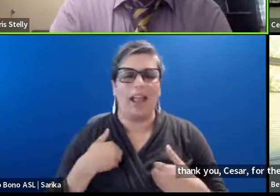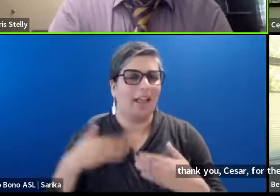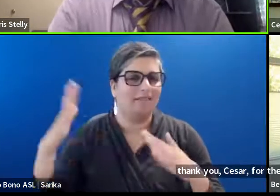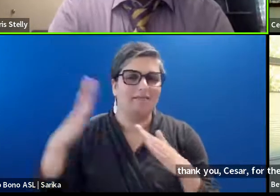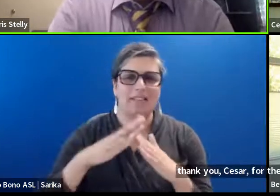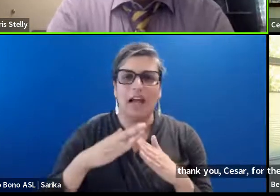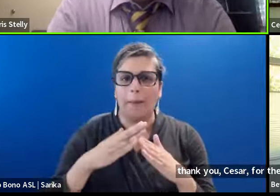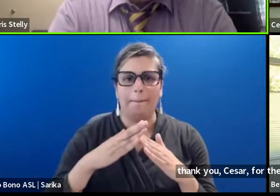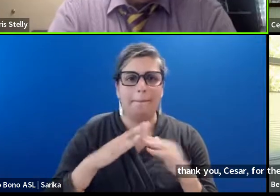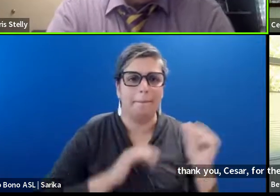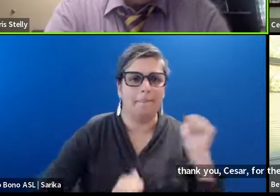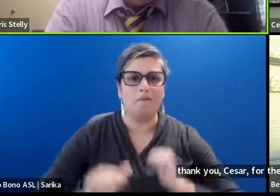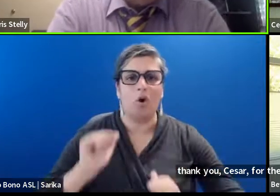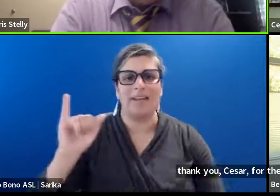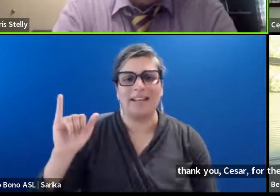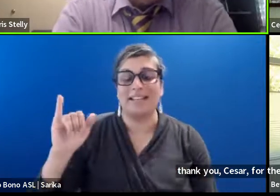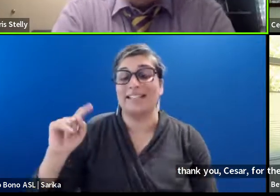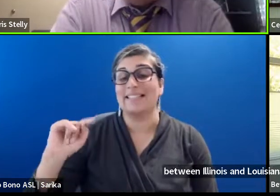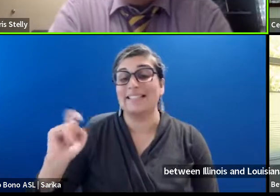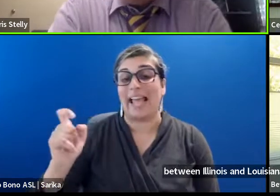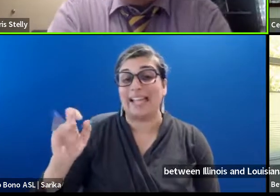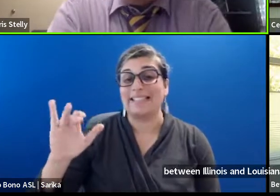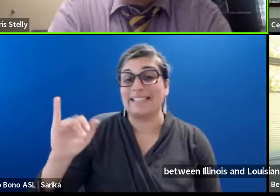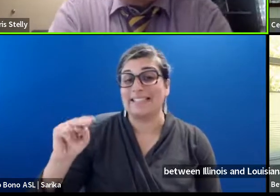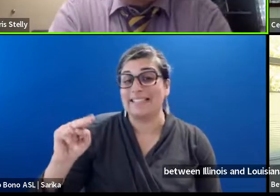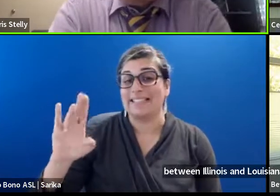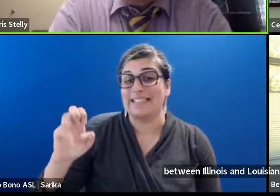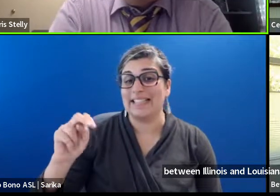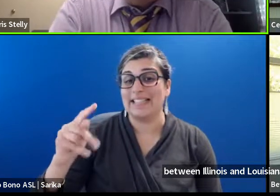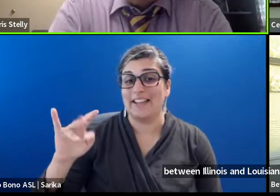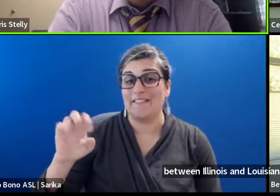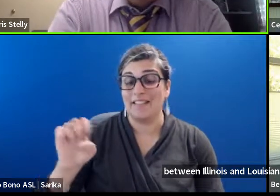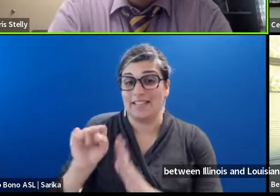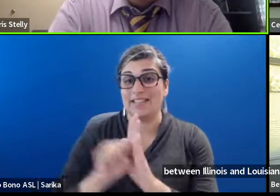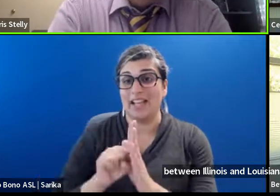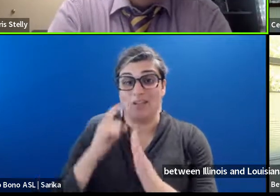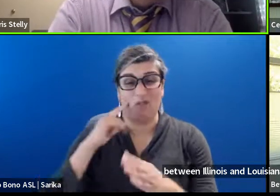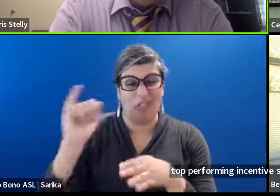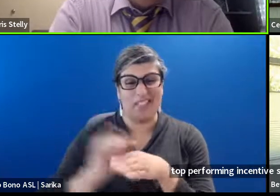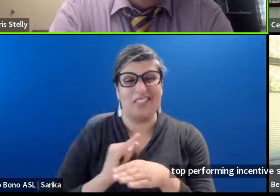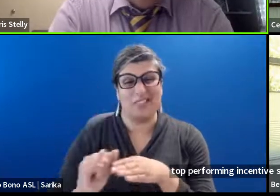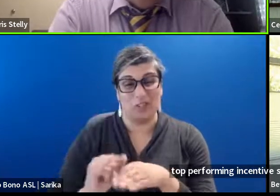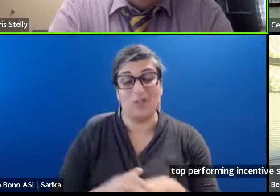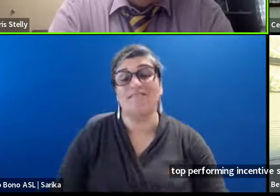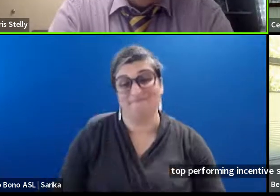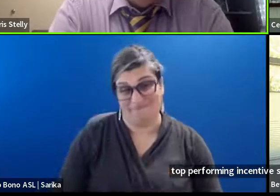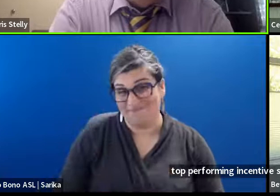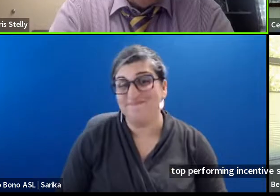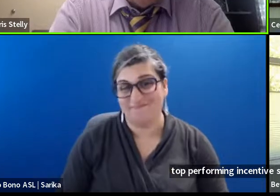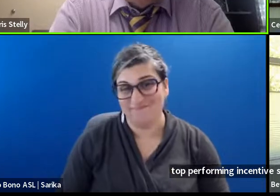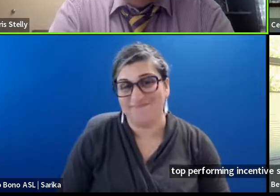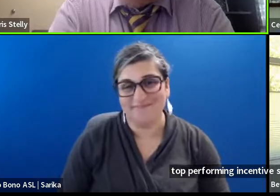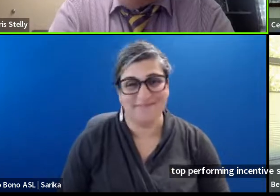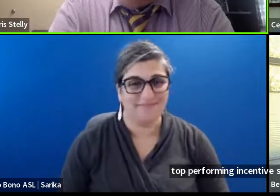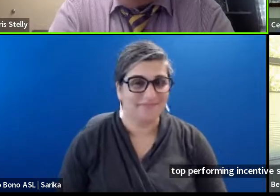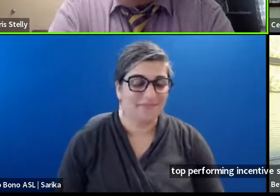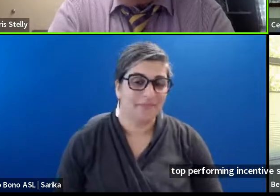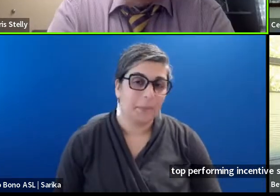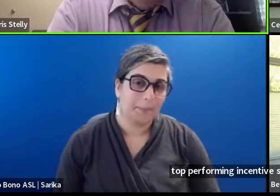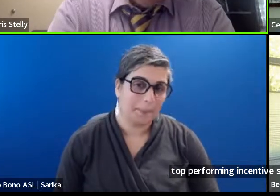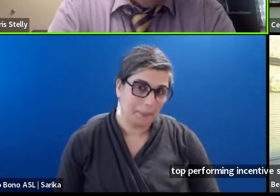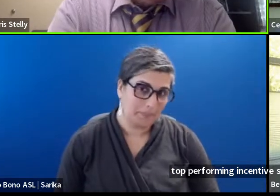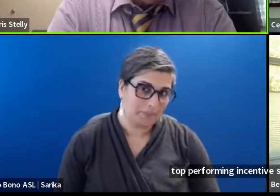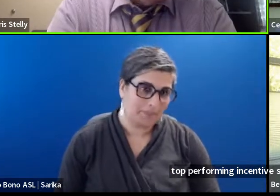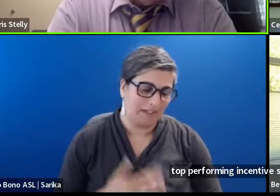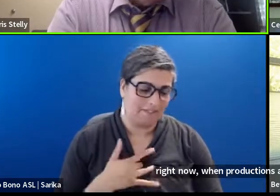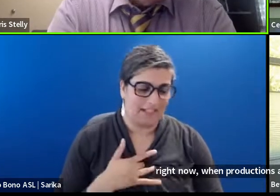Performing. Incentive states. In the industry. Right now. Um. When productions are considering. Where to go. I think.